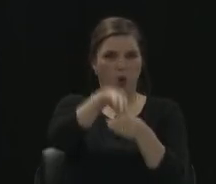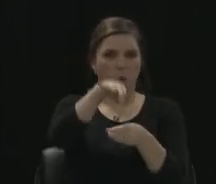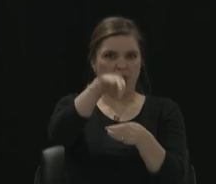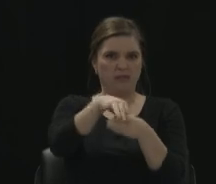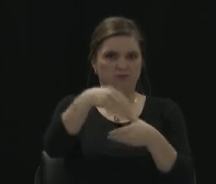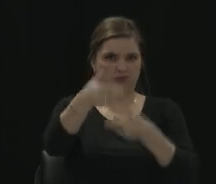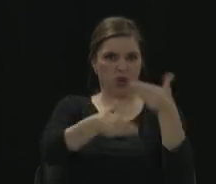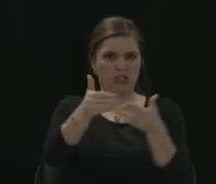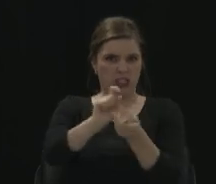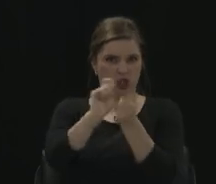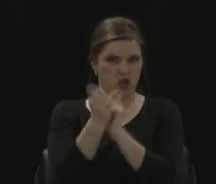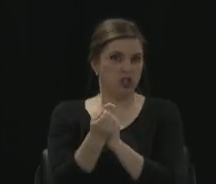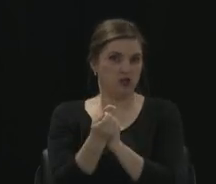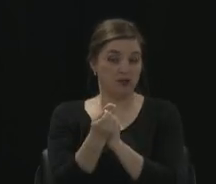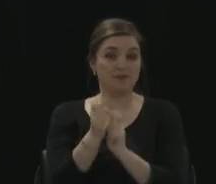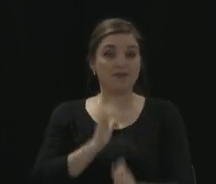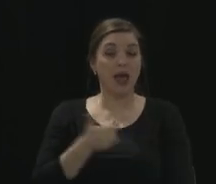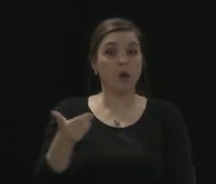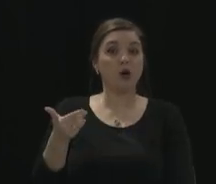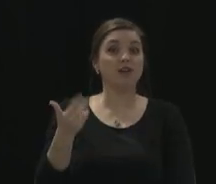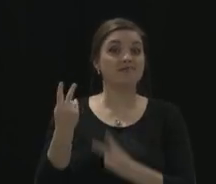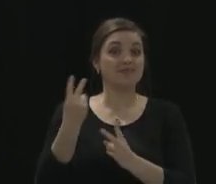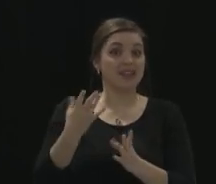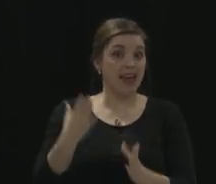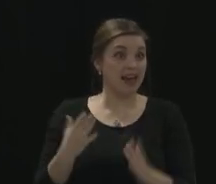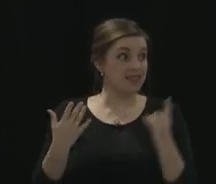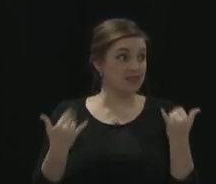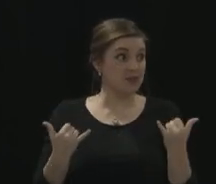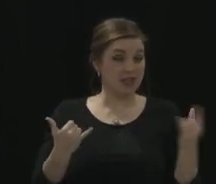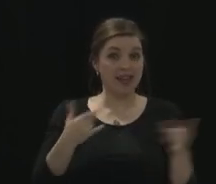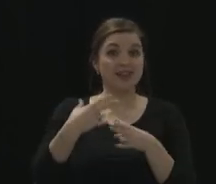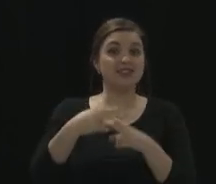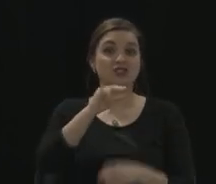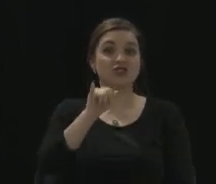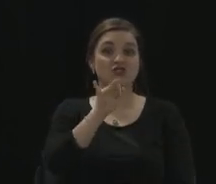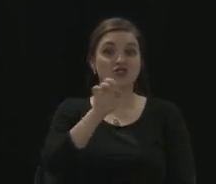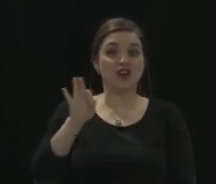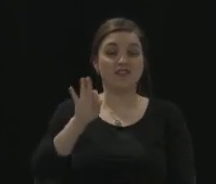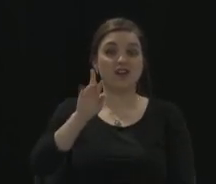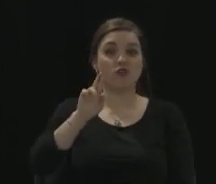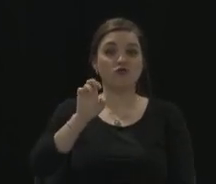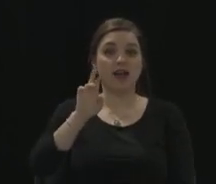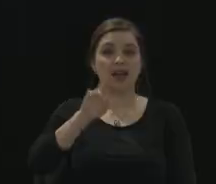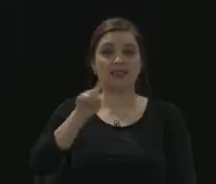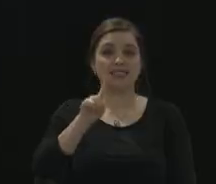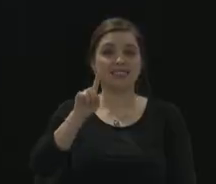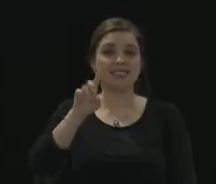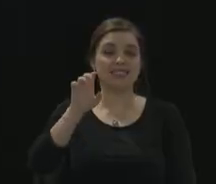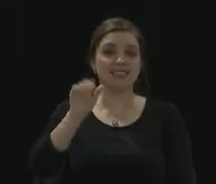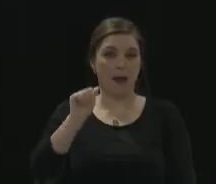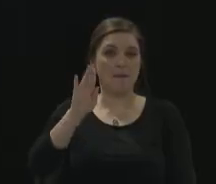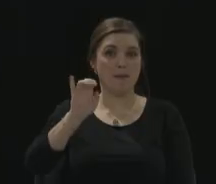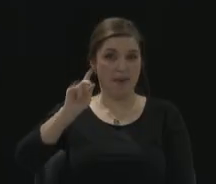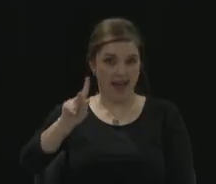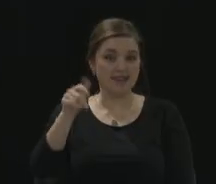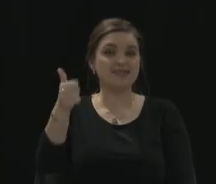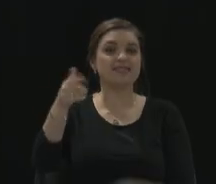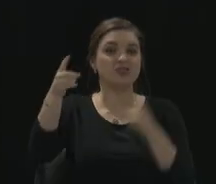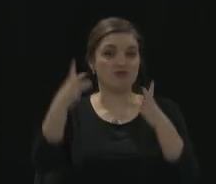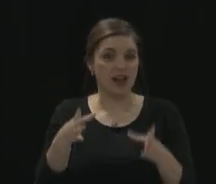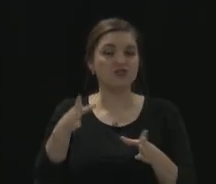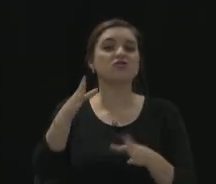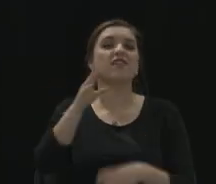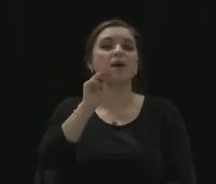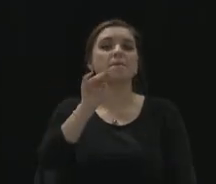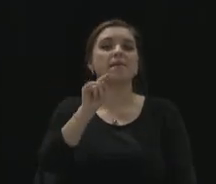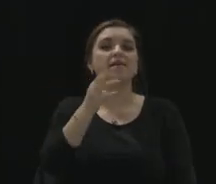Our guest today is Jeff Rezebeck. He is the director of Montgomery County Board of Elections. So welcome, Jeff. Thanks for having me and